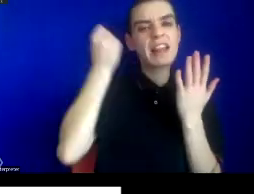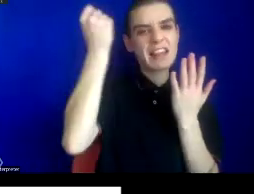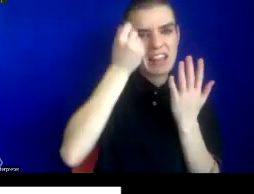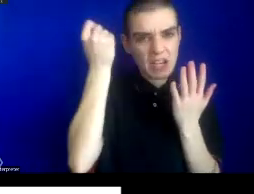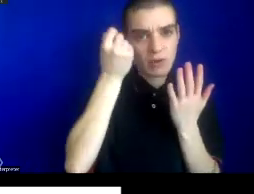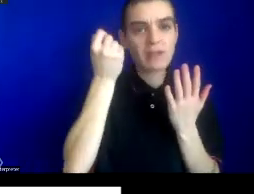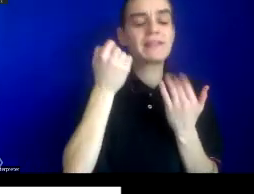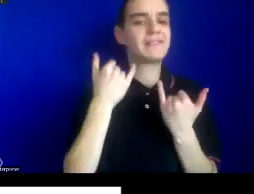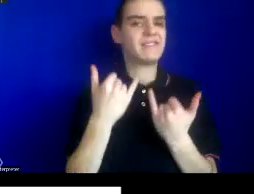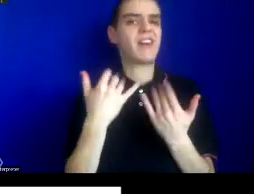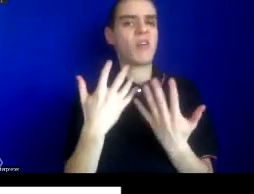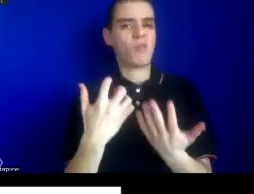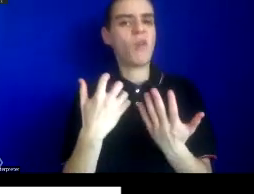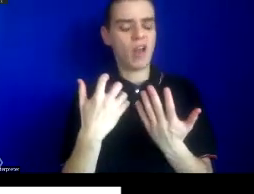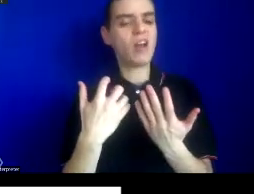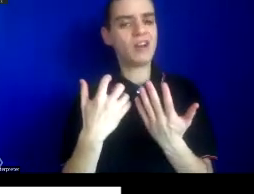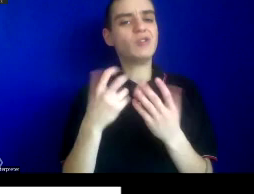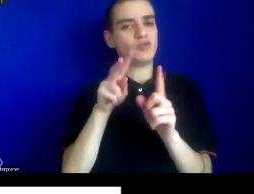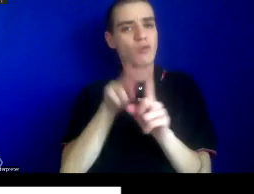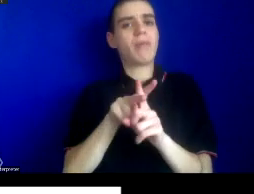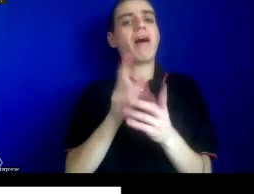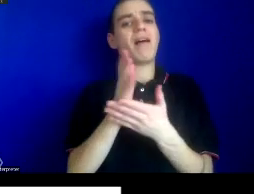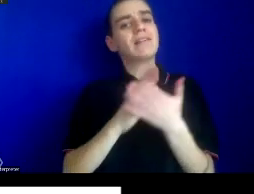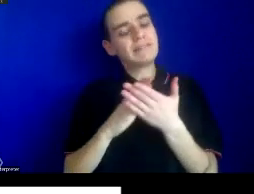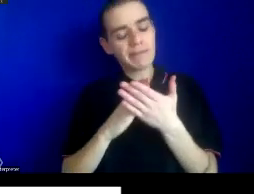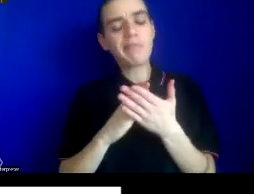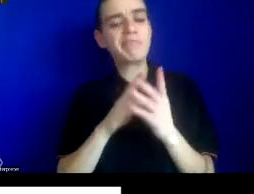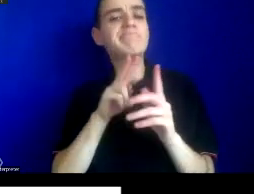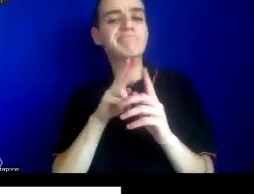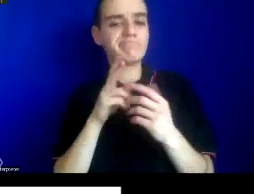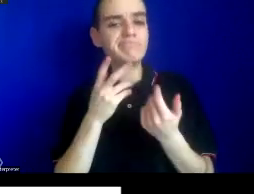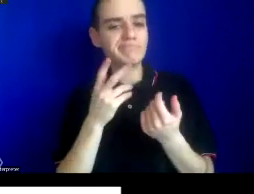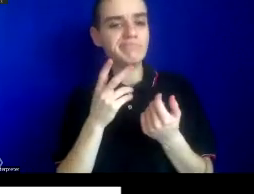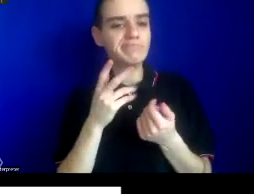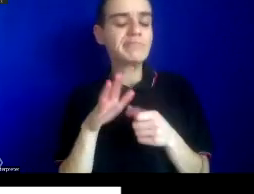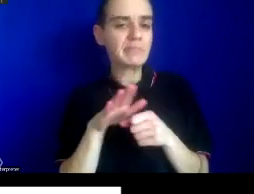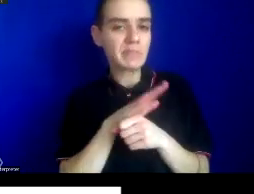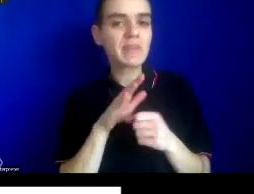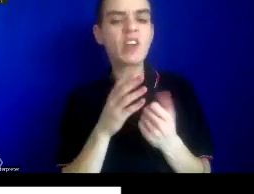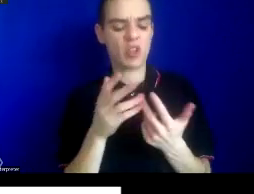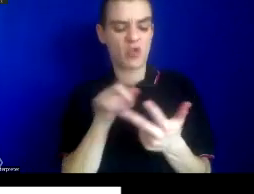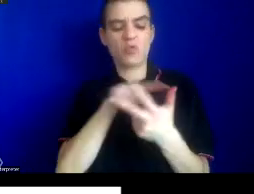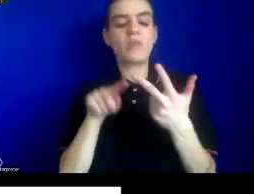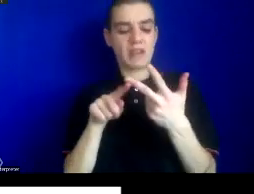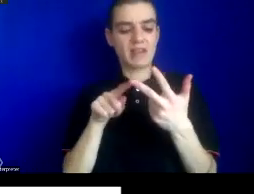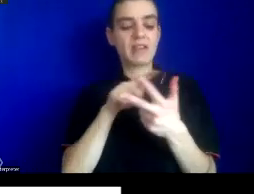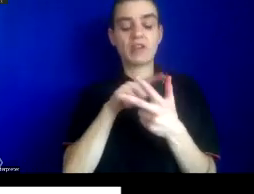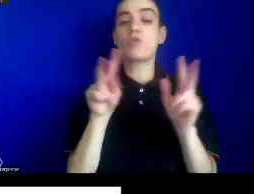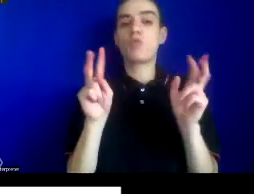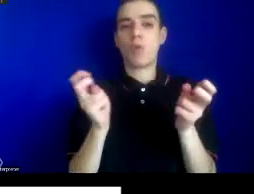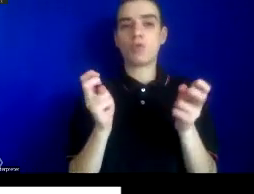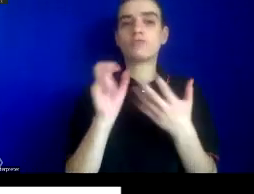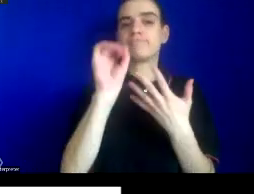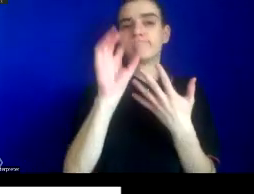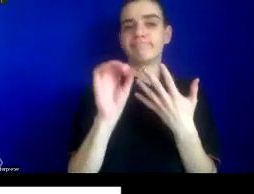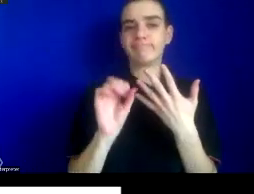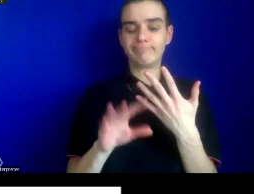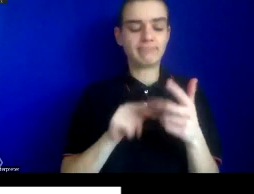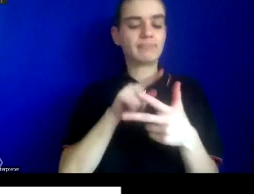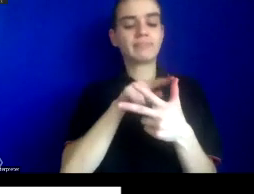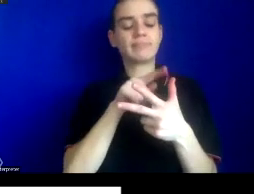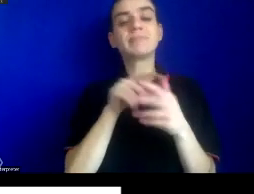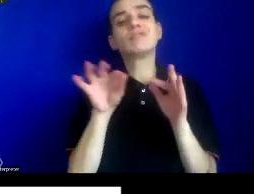concreteness to these concepts and terms. So I want to provide three, um, quotations here to describe, um,